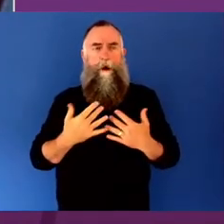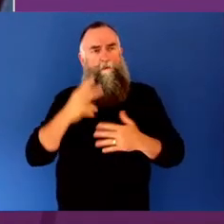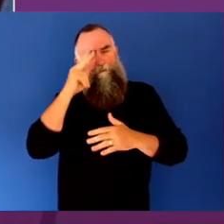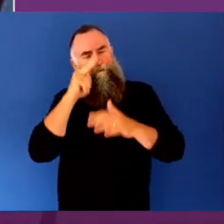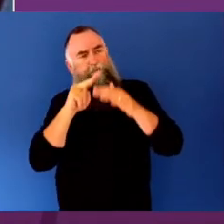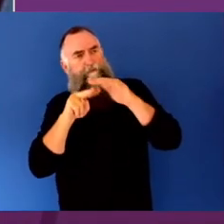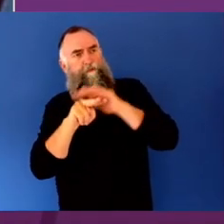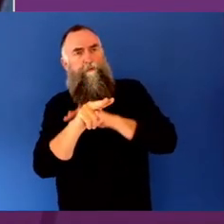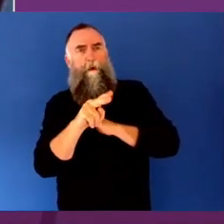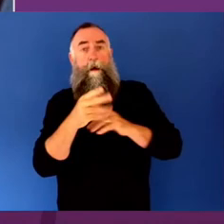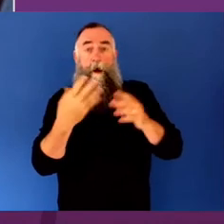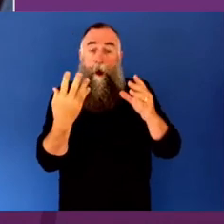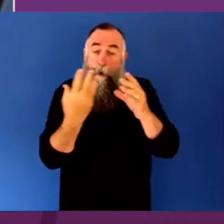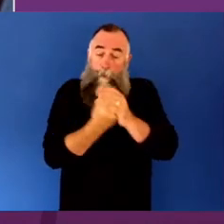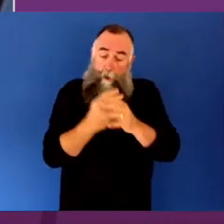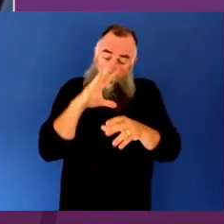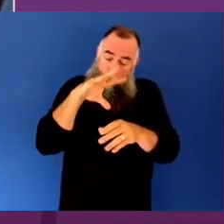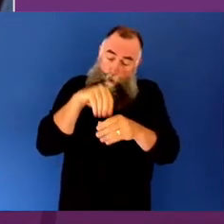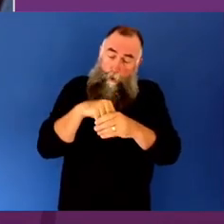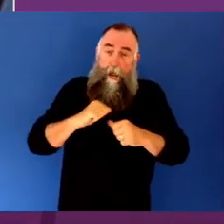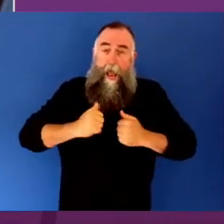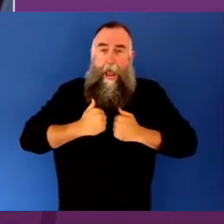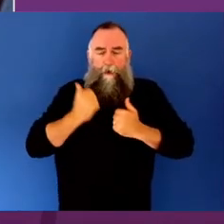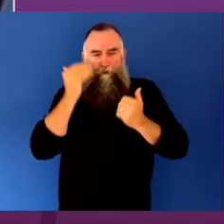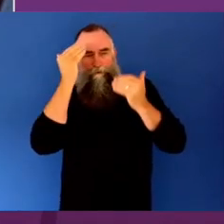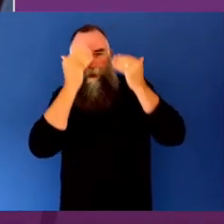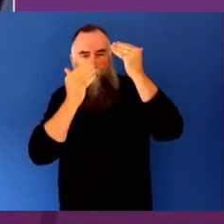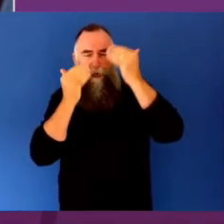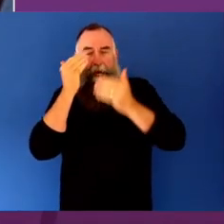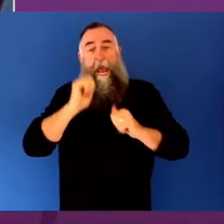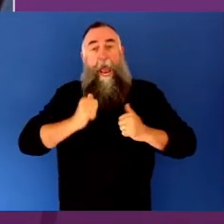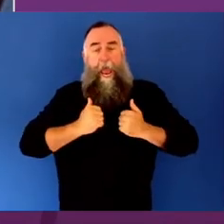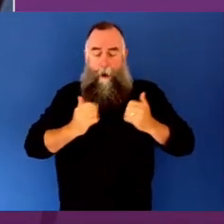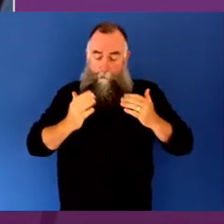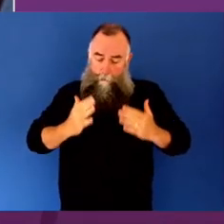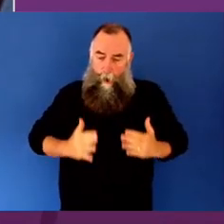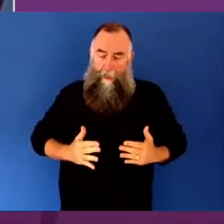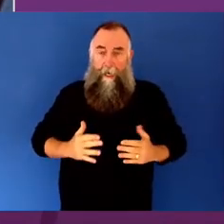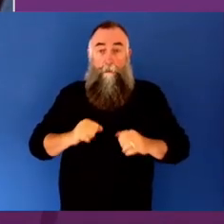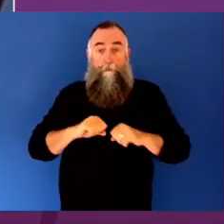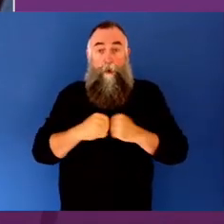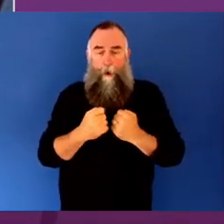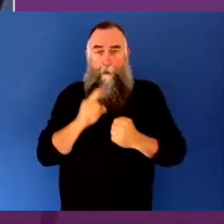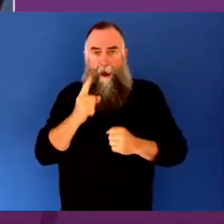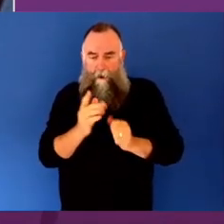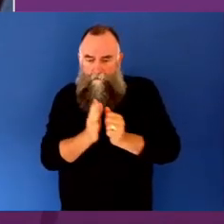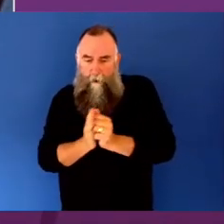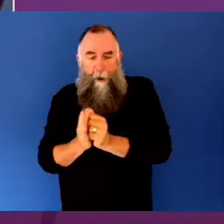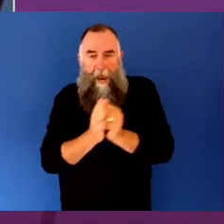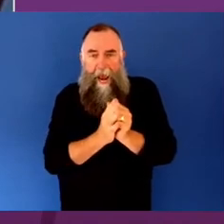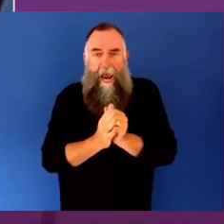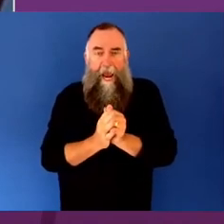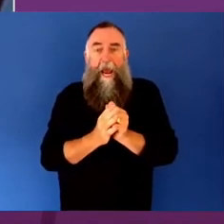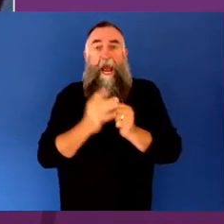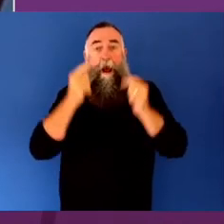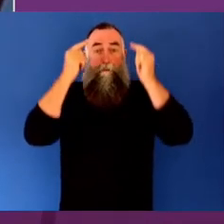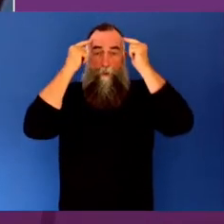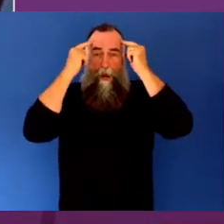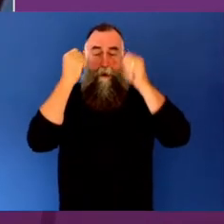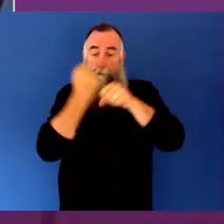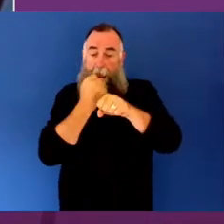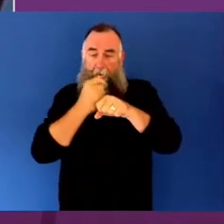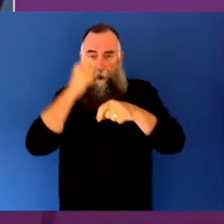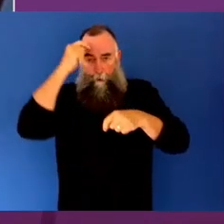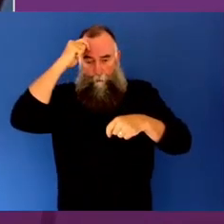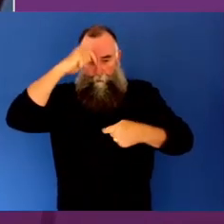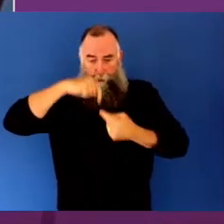dreaming. Our bodies are primed for growth and repair. New neural pathways are fired and wired. These elevated